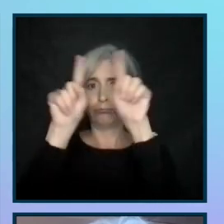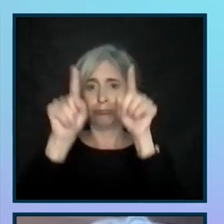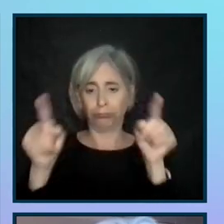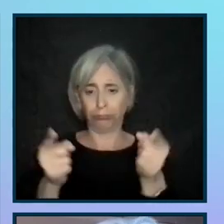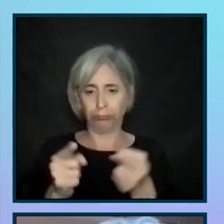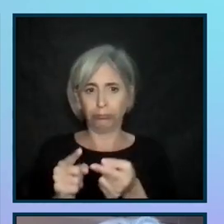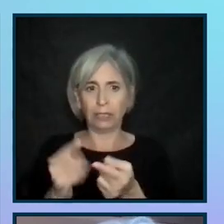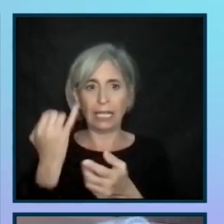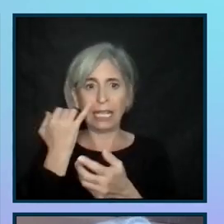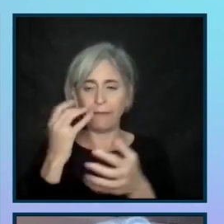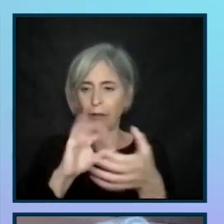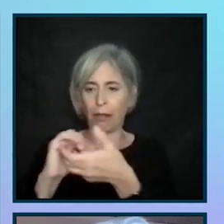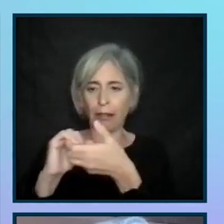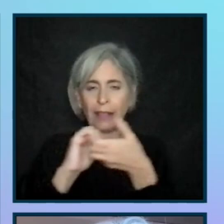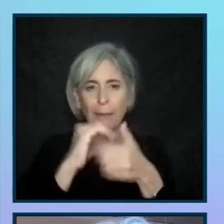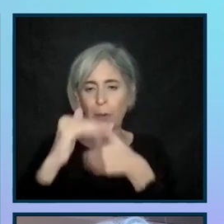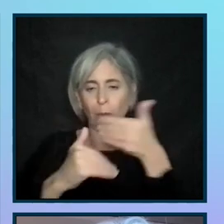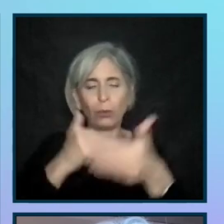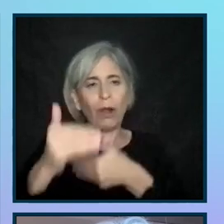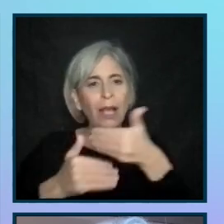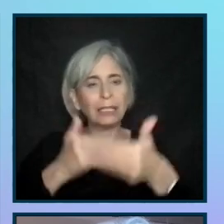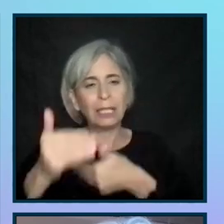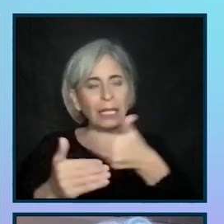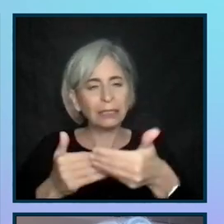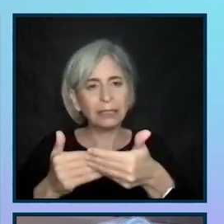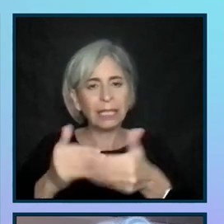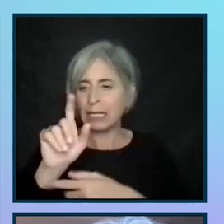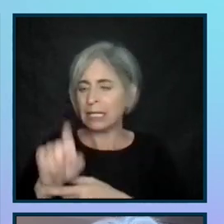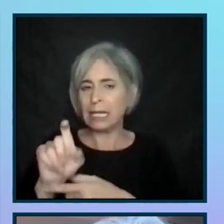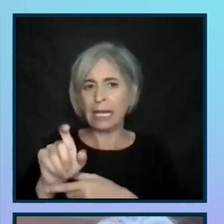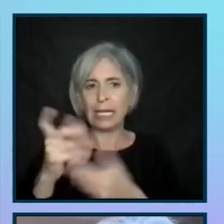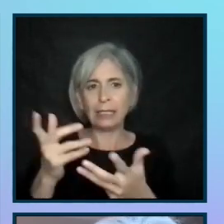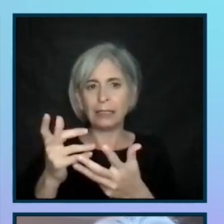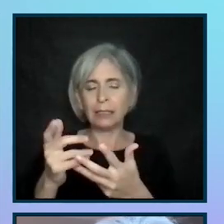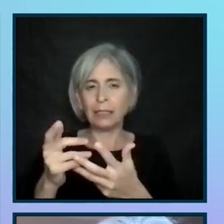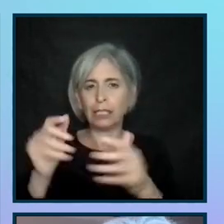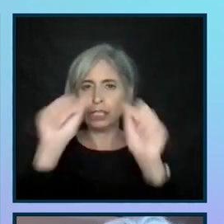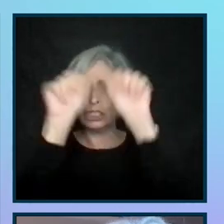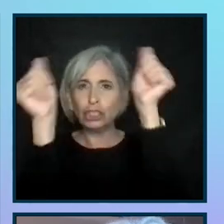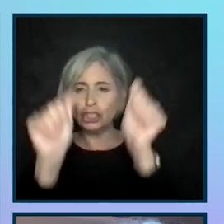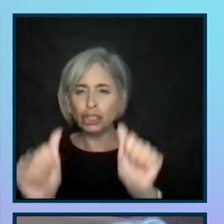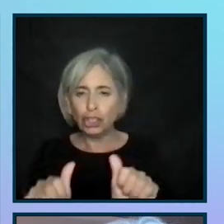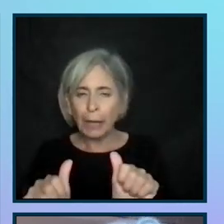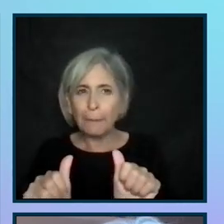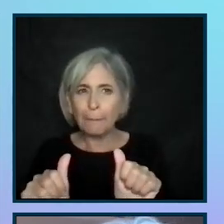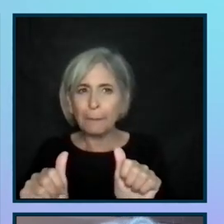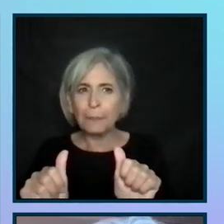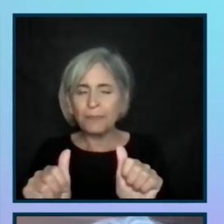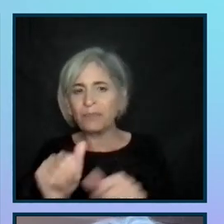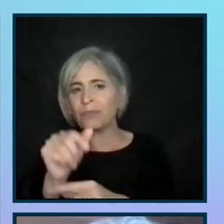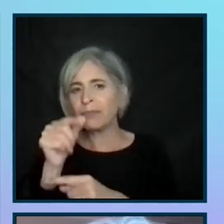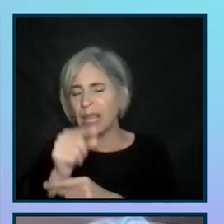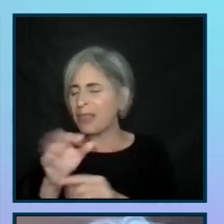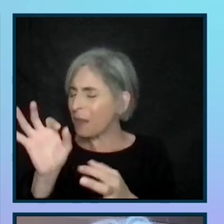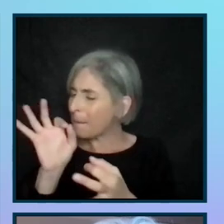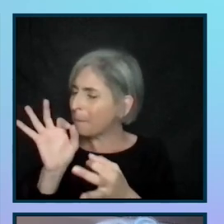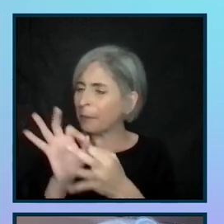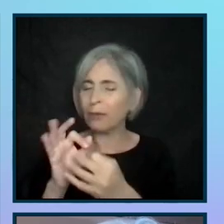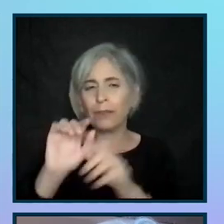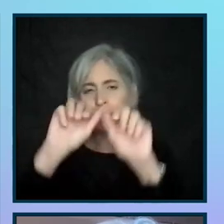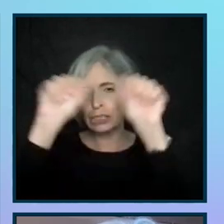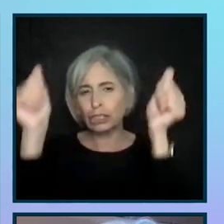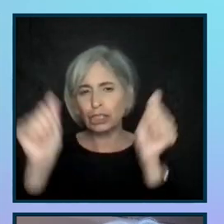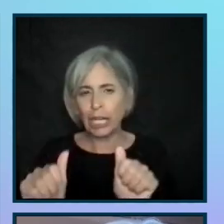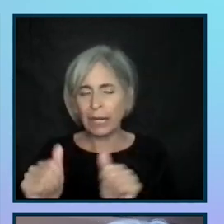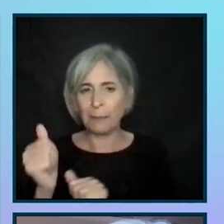a collaborative process needs a geometric shape, hexagon is the perfect one. Because